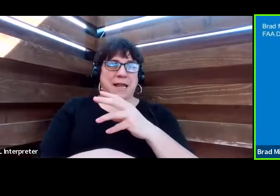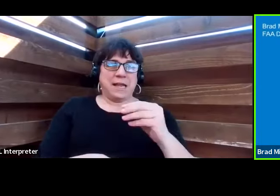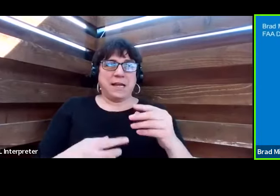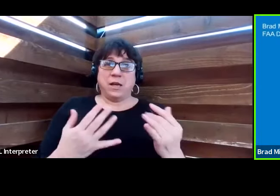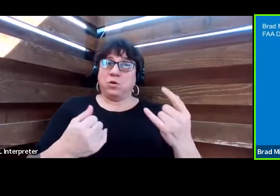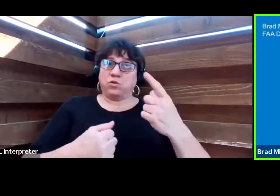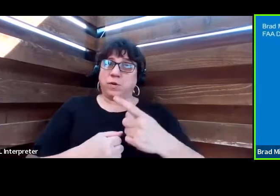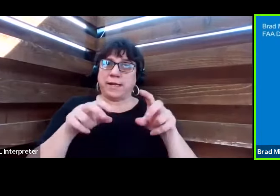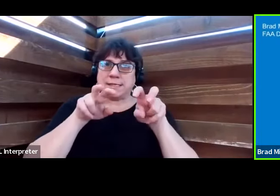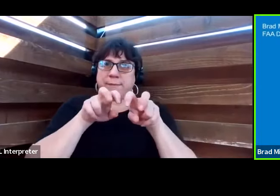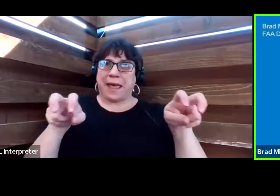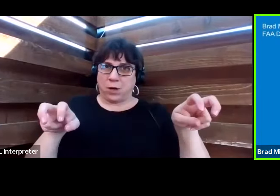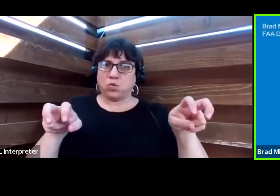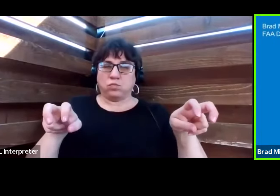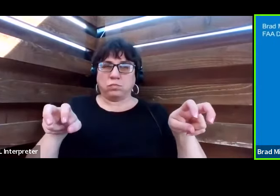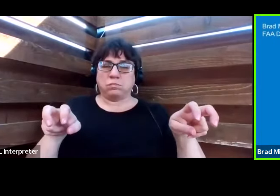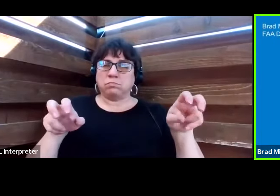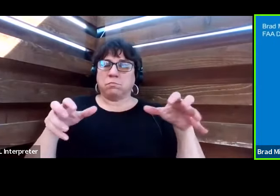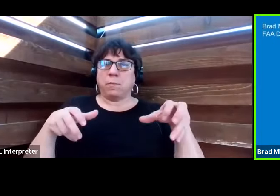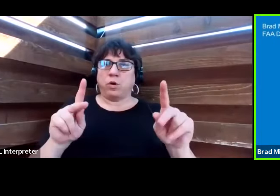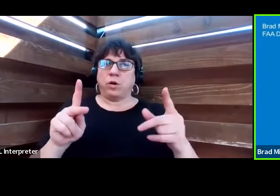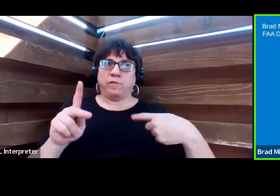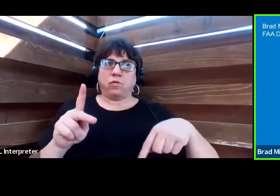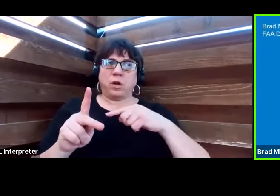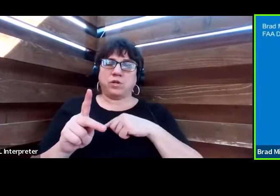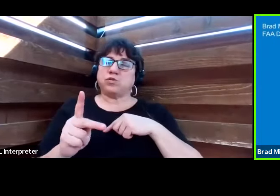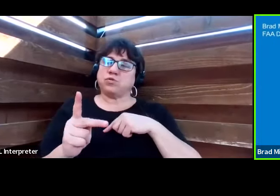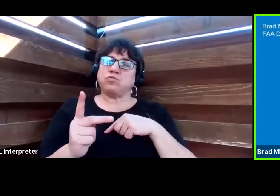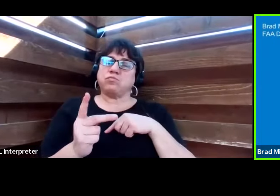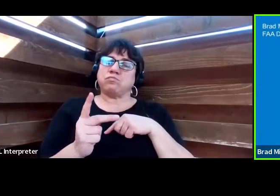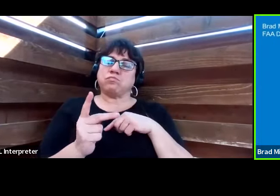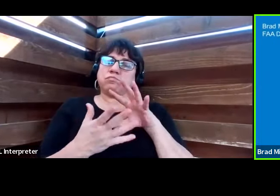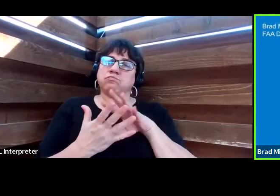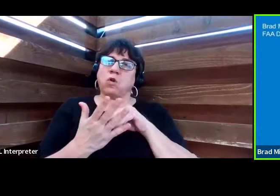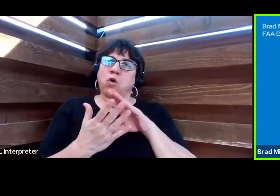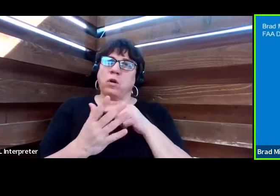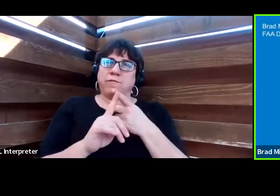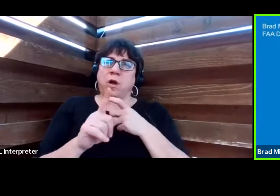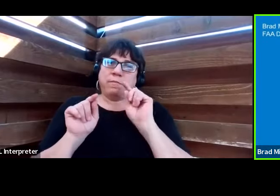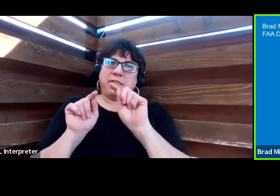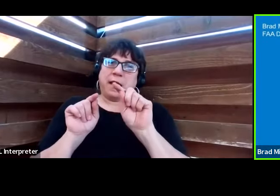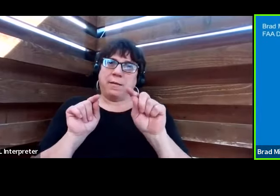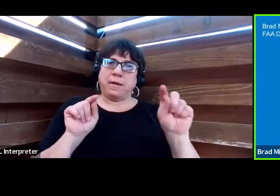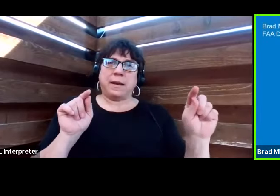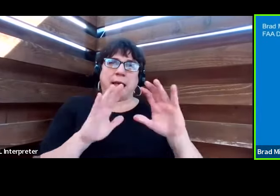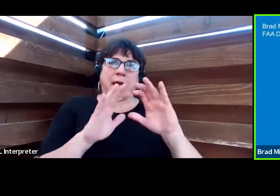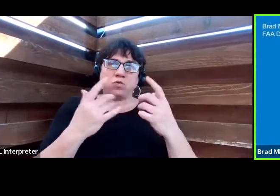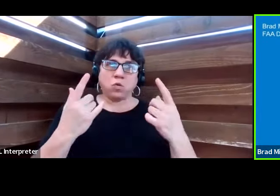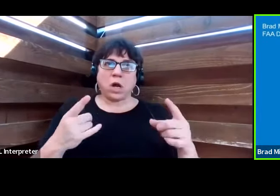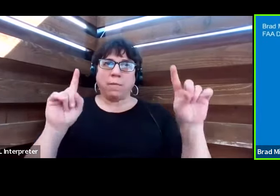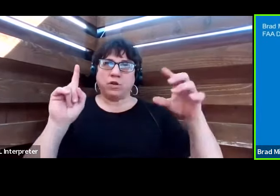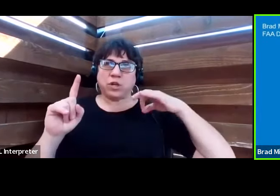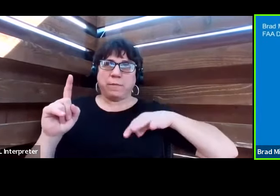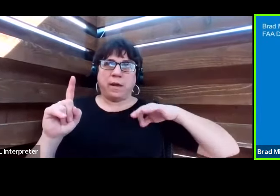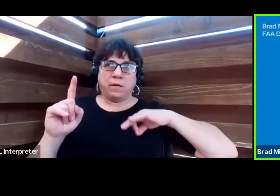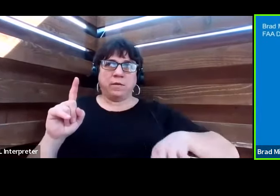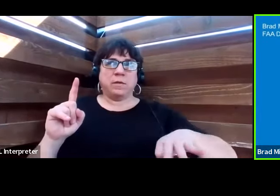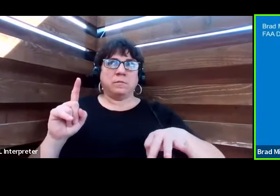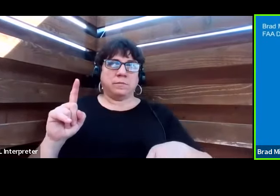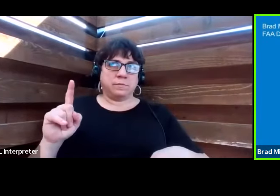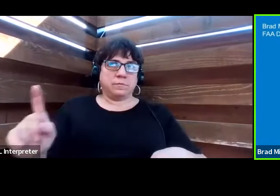Today's panel is a chance for us to hear from them and how we can accomplish and benefit from